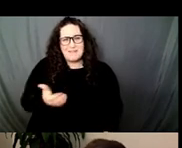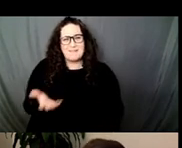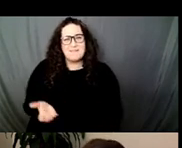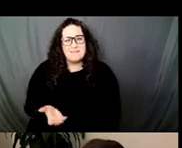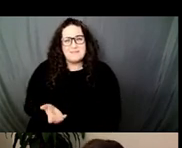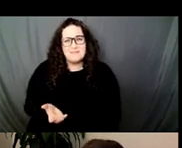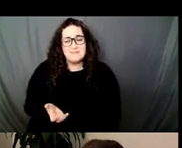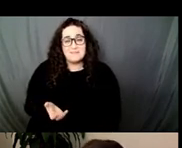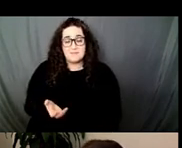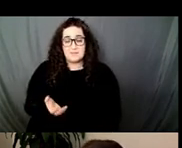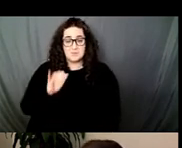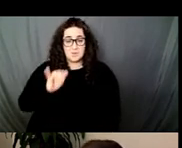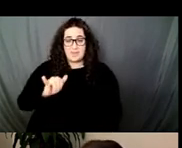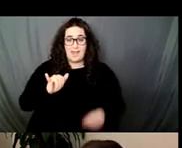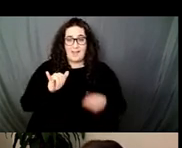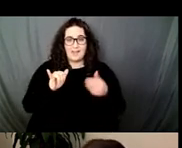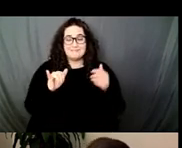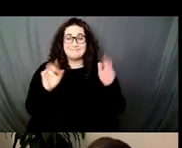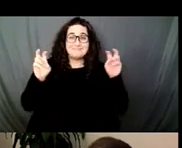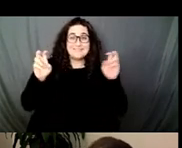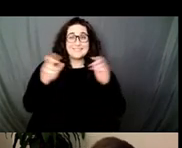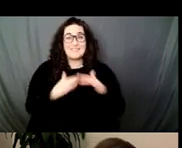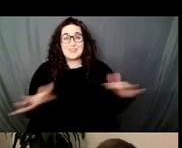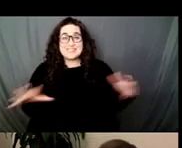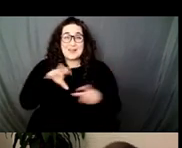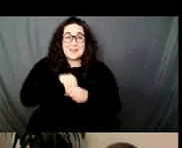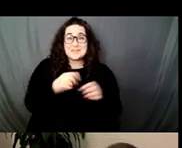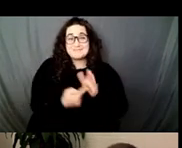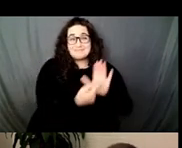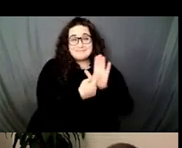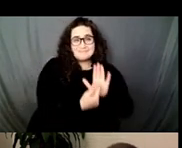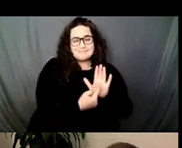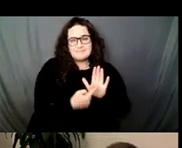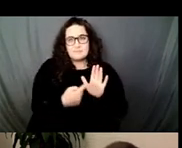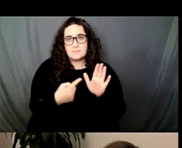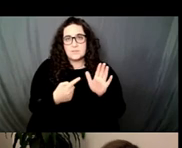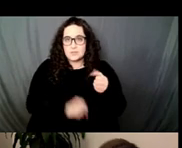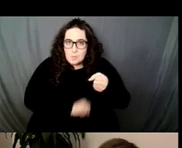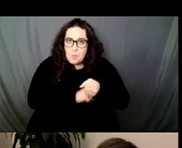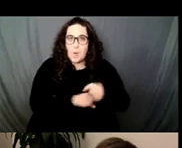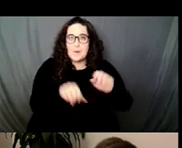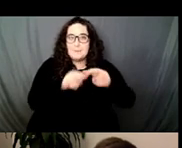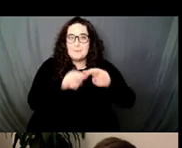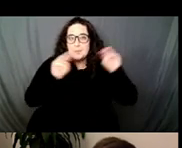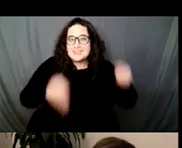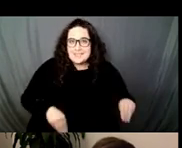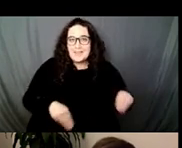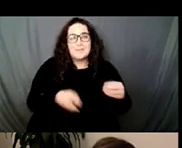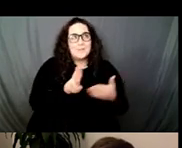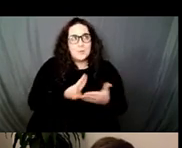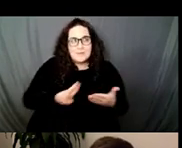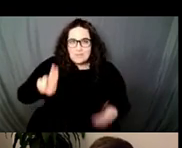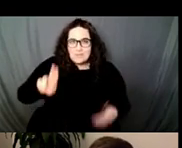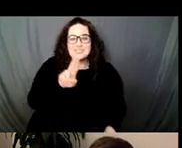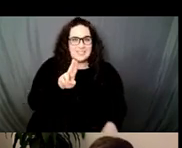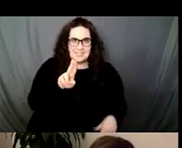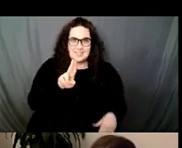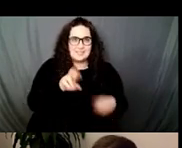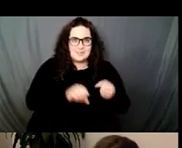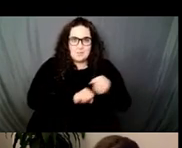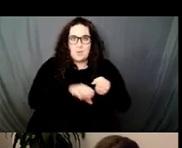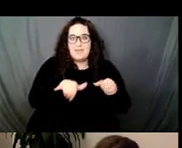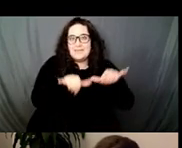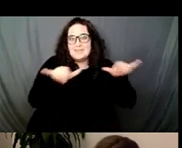to disestablishing the structural conditions that maintain the museum, art space, or university as phobically and